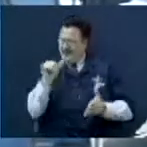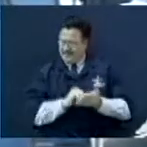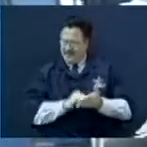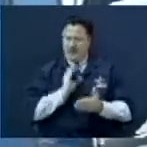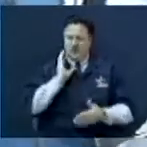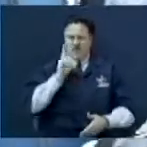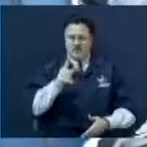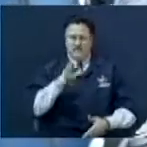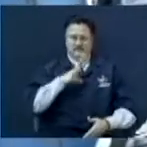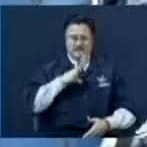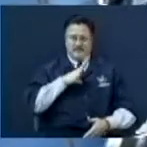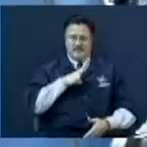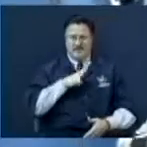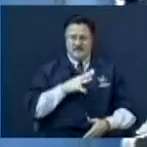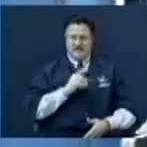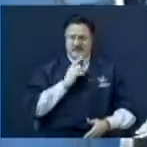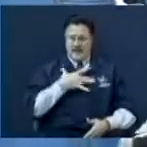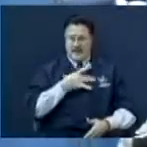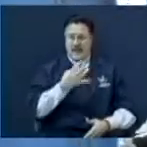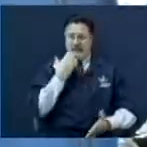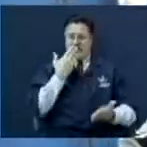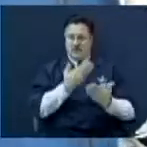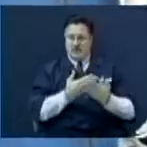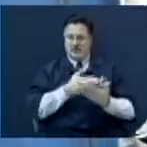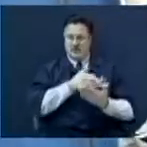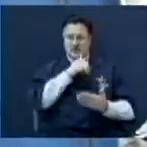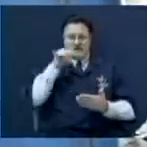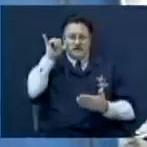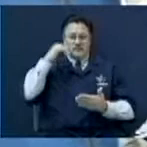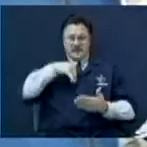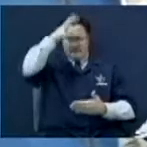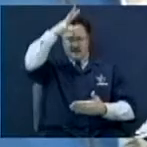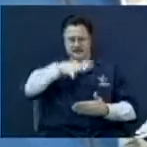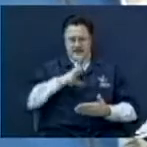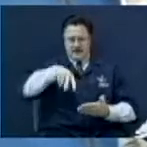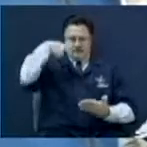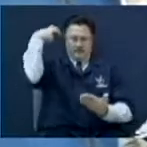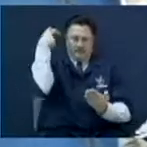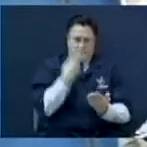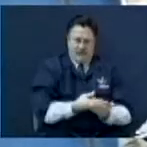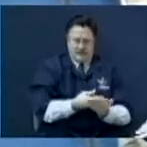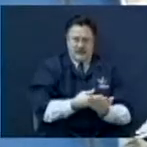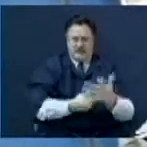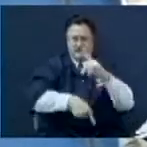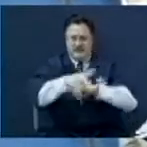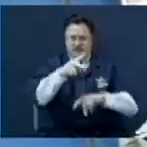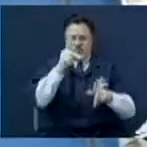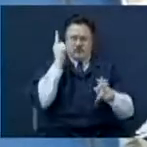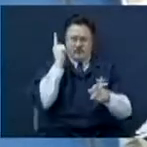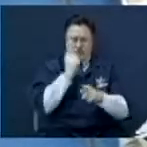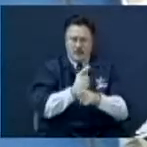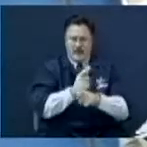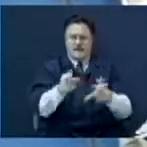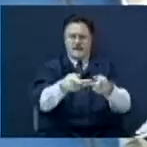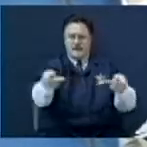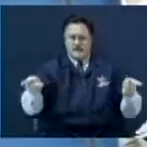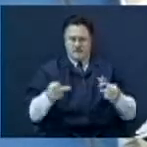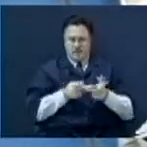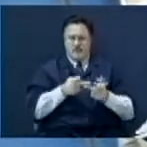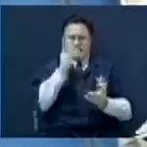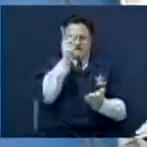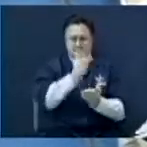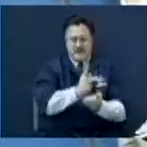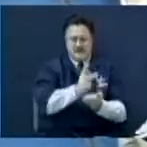Well, hey, I liked it real well the other day when we had this man pass out, and people were parked in the right place, and they wasn't double parked.